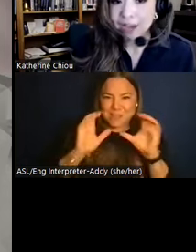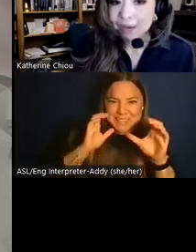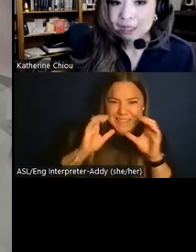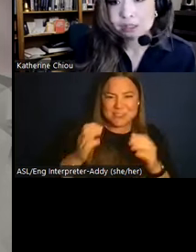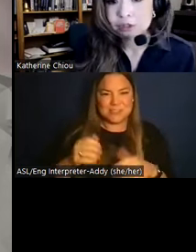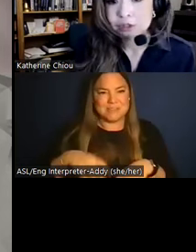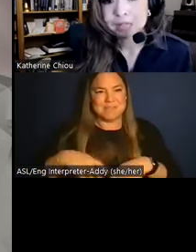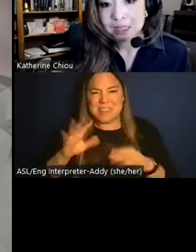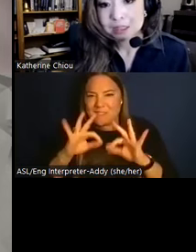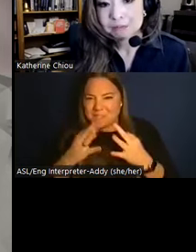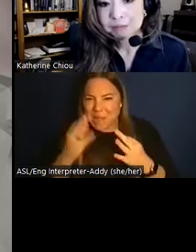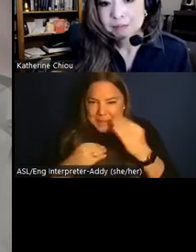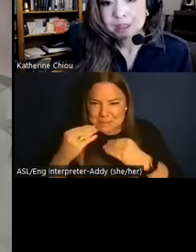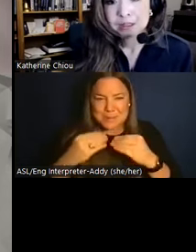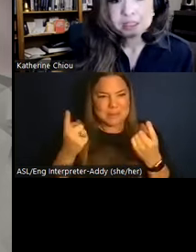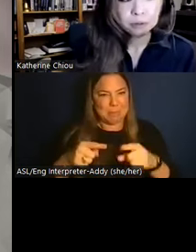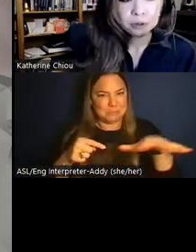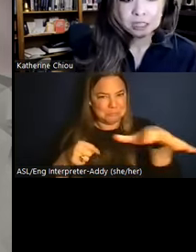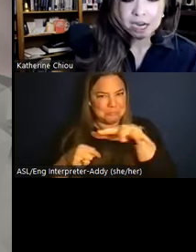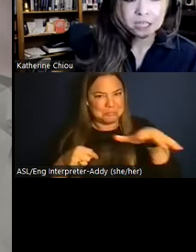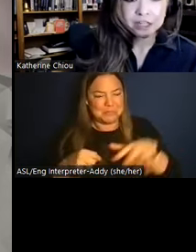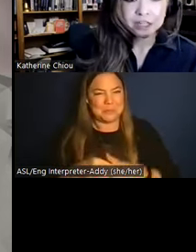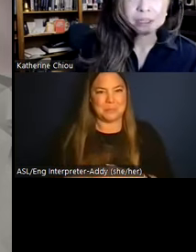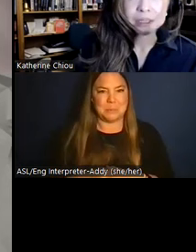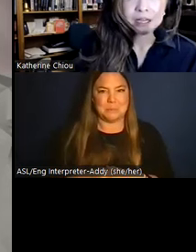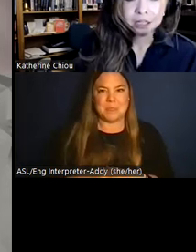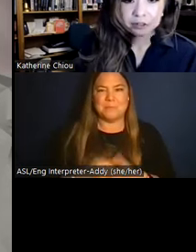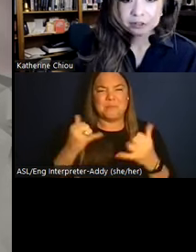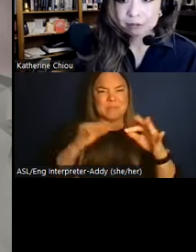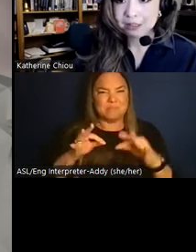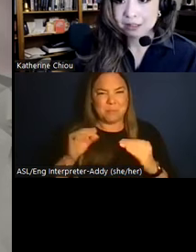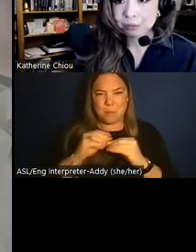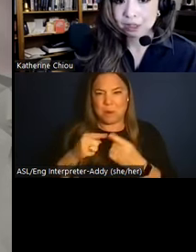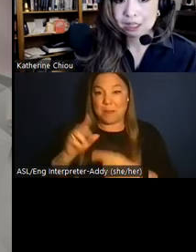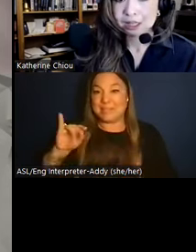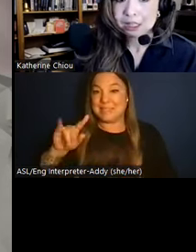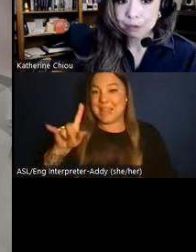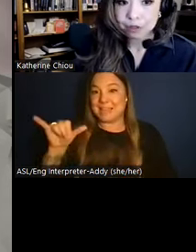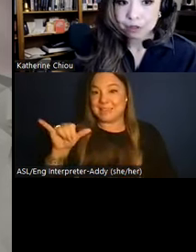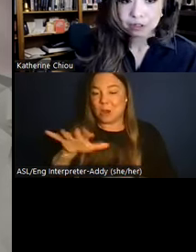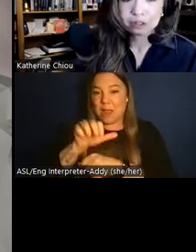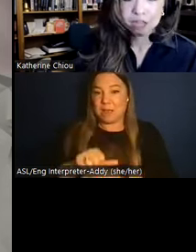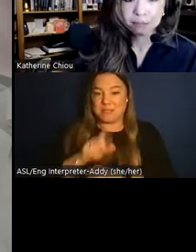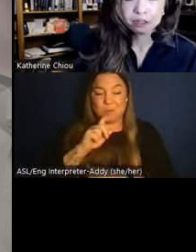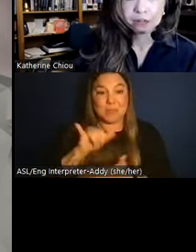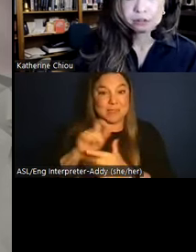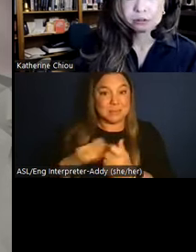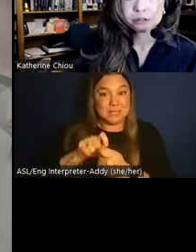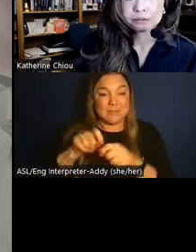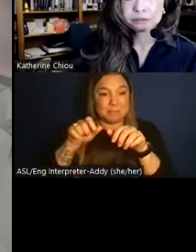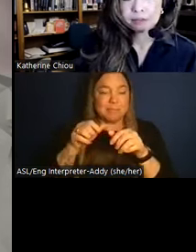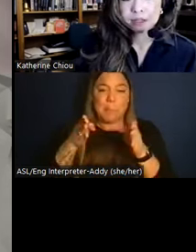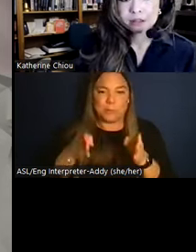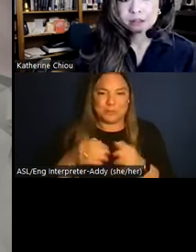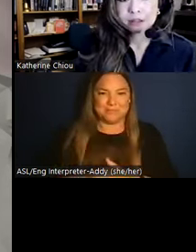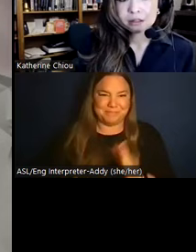and family meals took place. Let's explore the dietary habits and culinary practices within this particular commoner household.